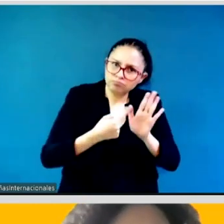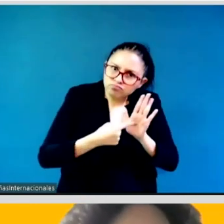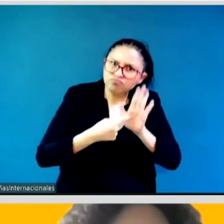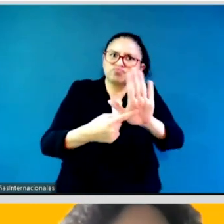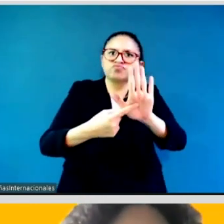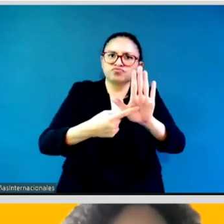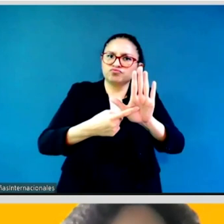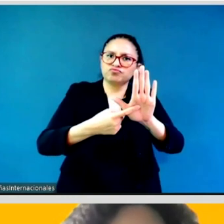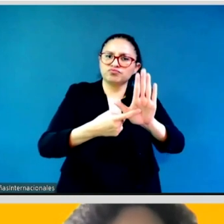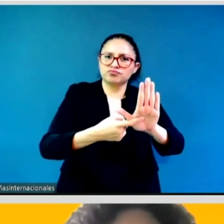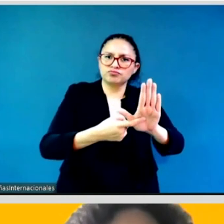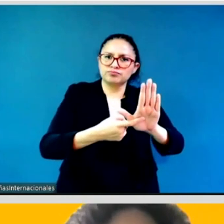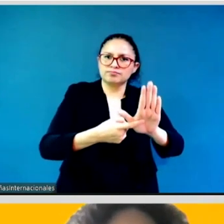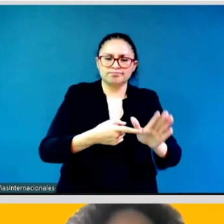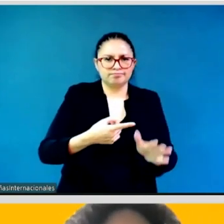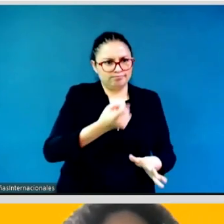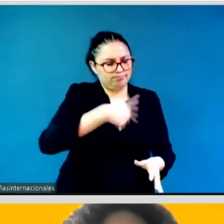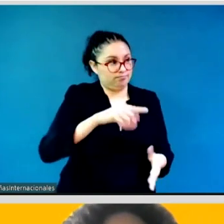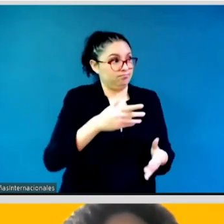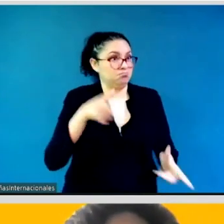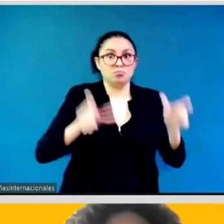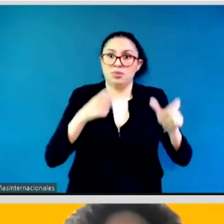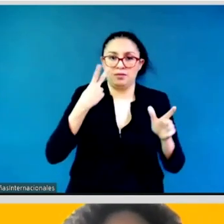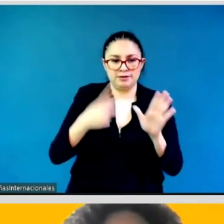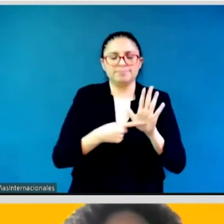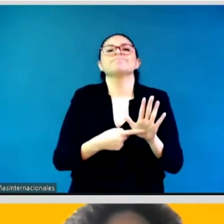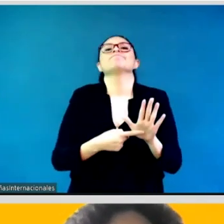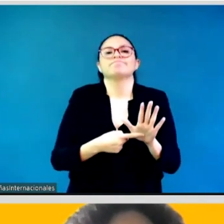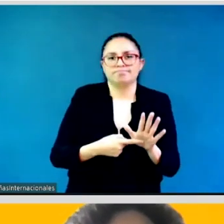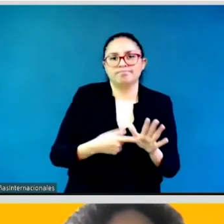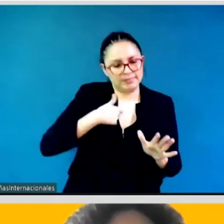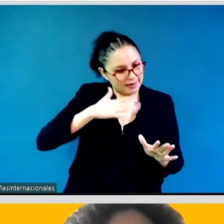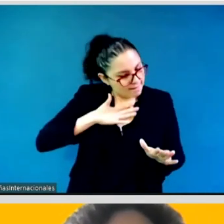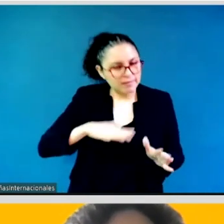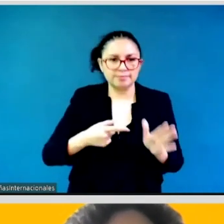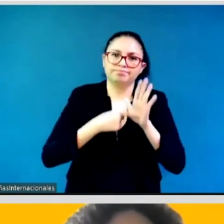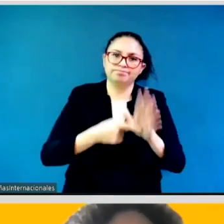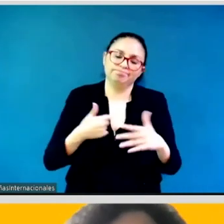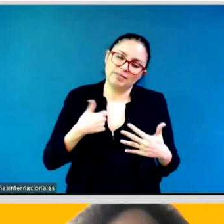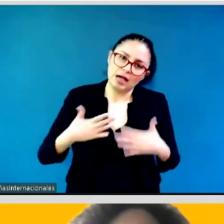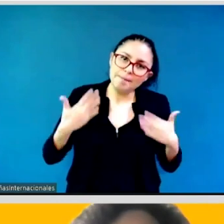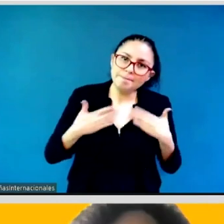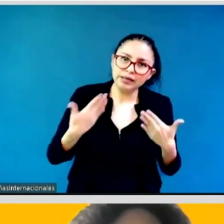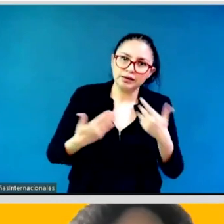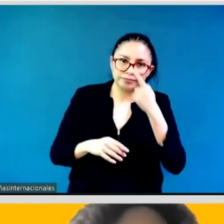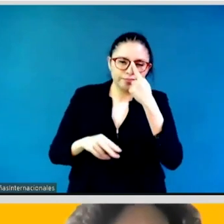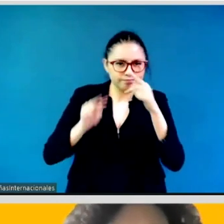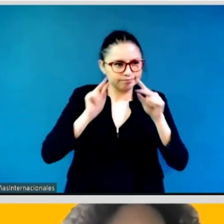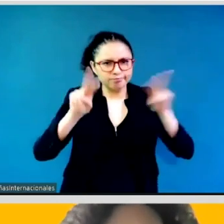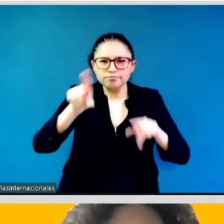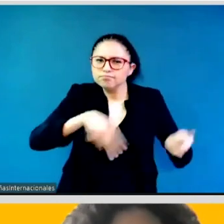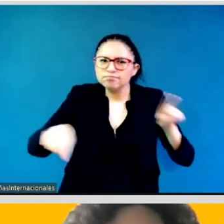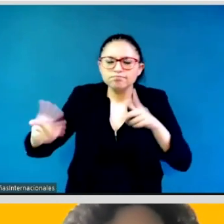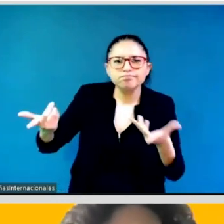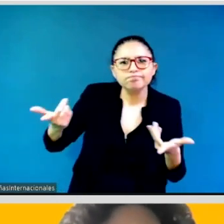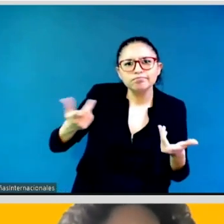eager to hear your voice and your reactions to the blueprint. We intend, as